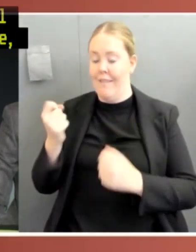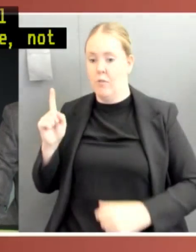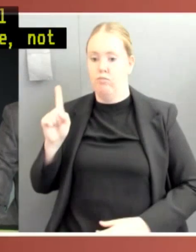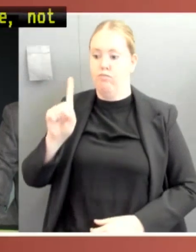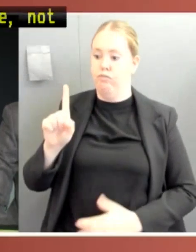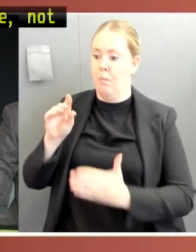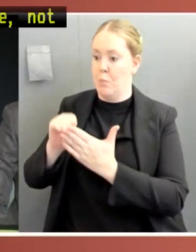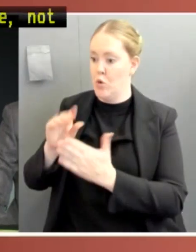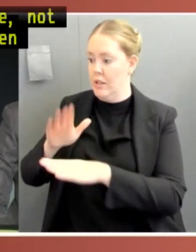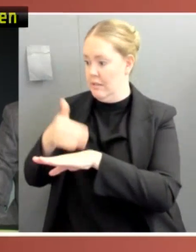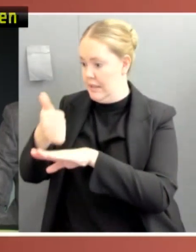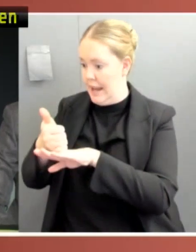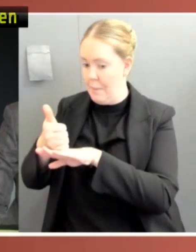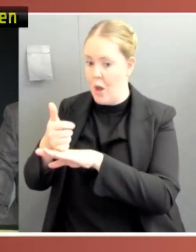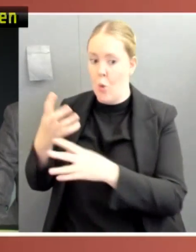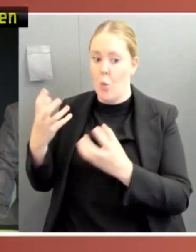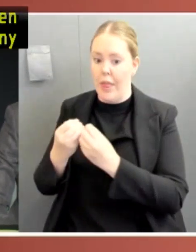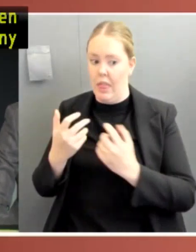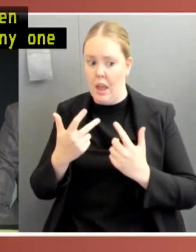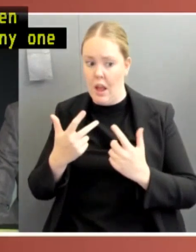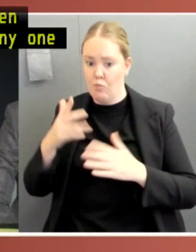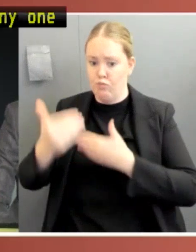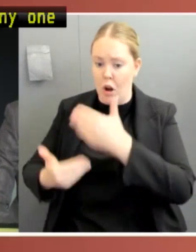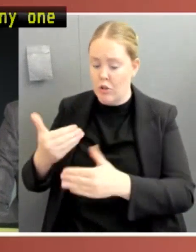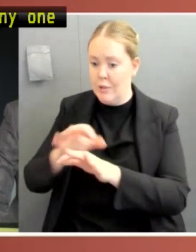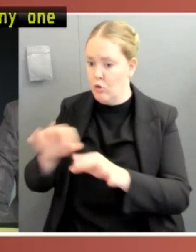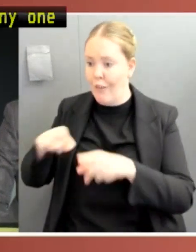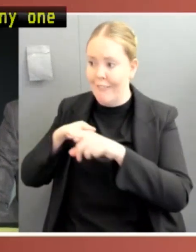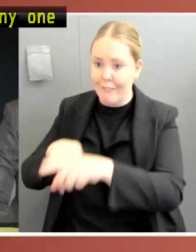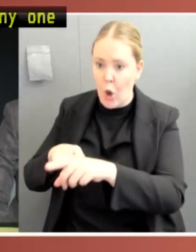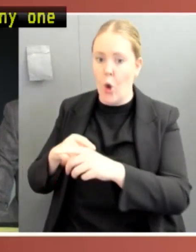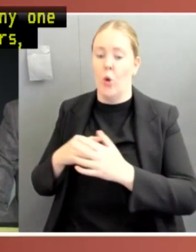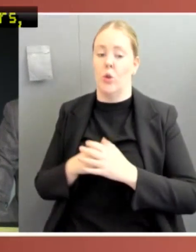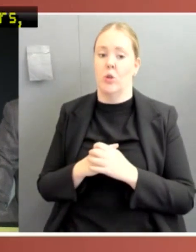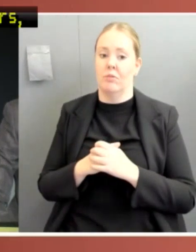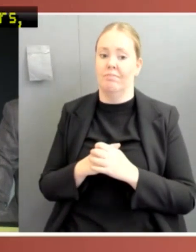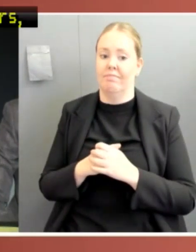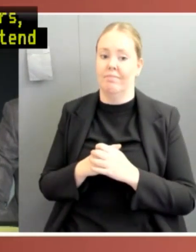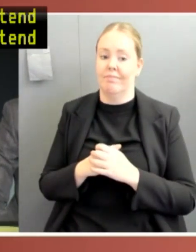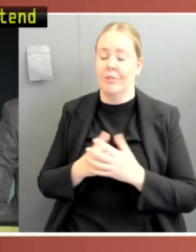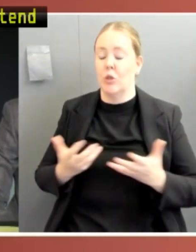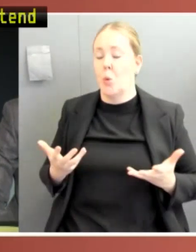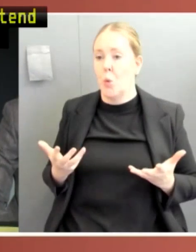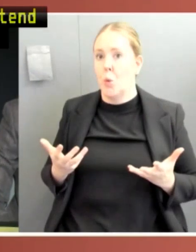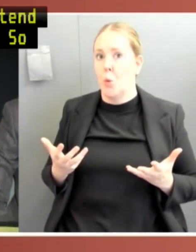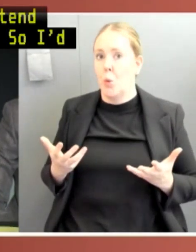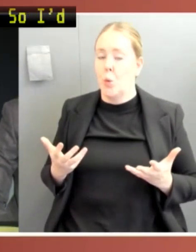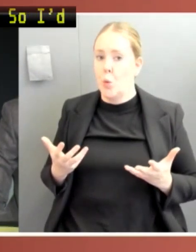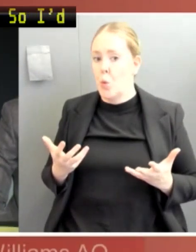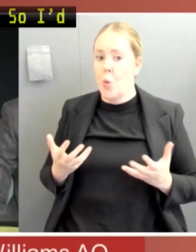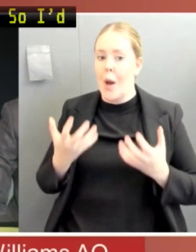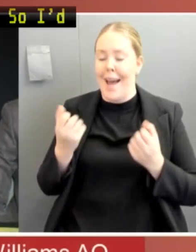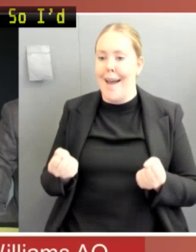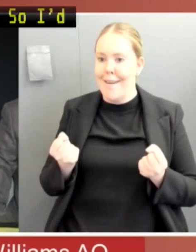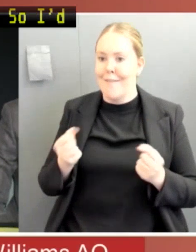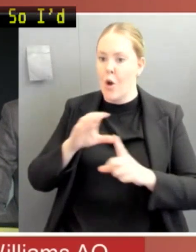one time who can exercise powers, particularly where they extend across multiple ministers. So I'd say there's been quite an endemic cultural problem of not